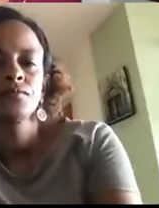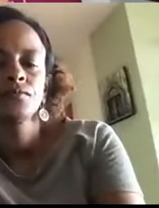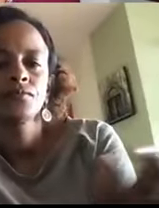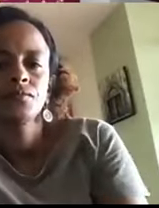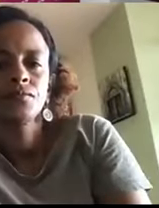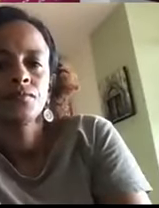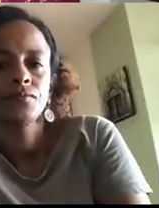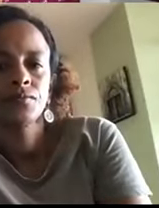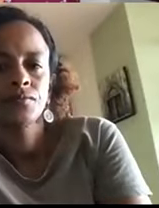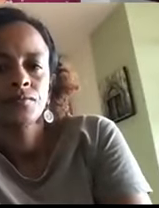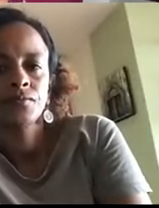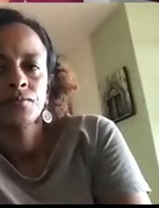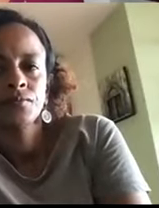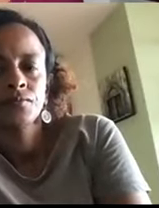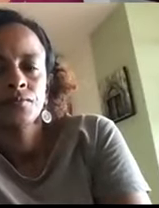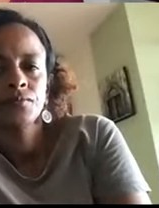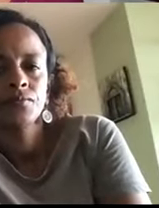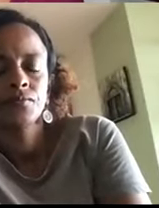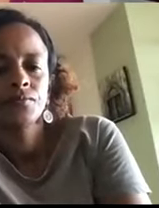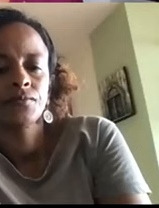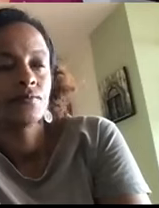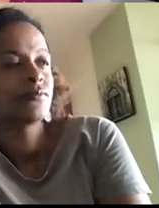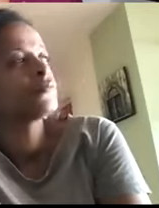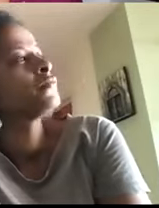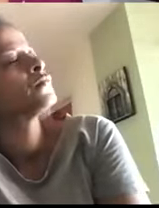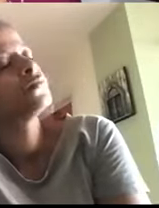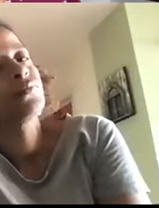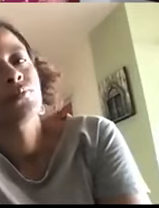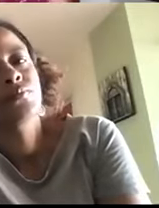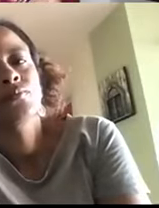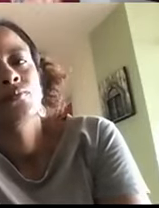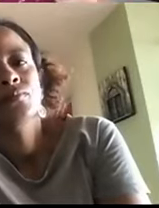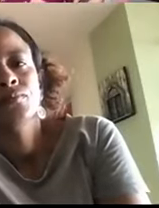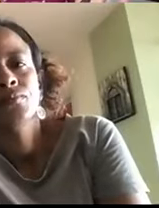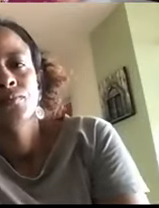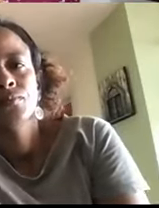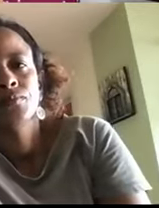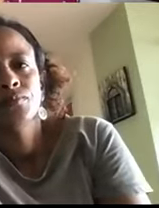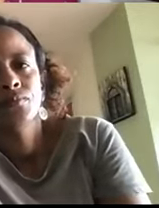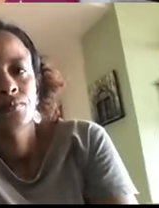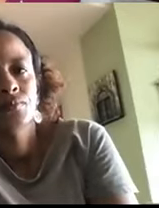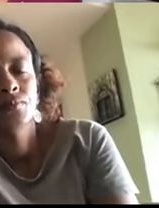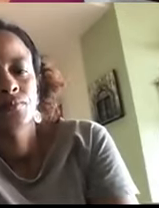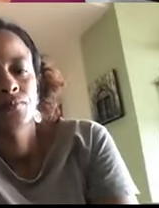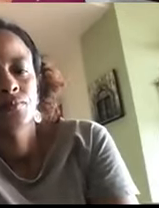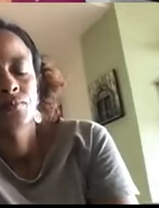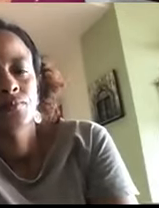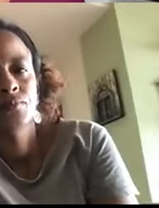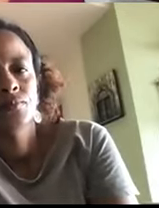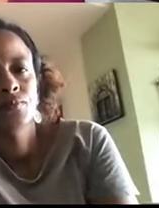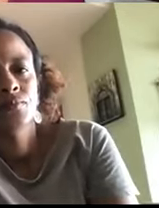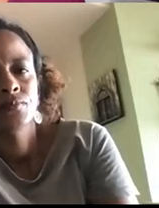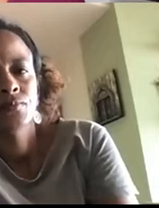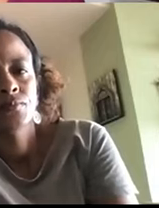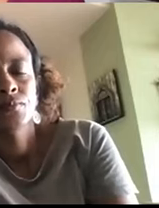really good. Thank you, Nana. So I think we covered, you know, we covered different areas. But what stand up to